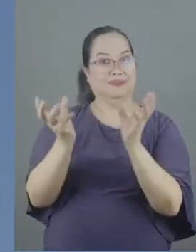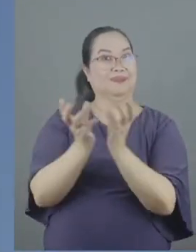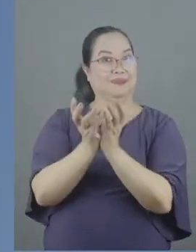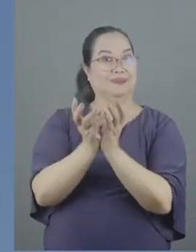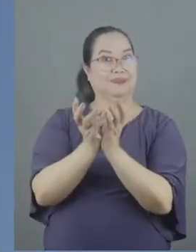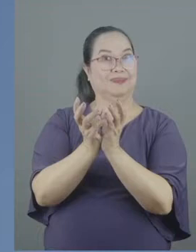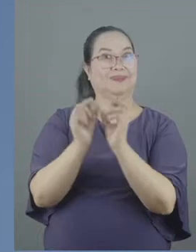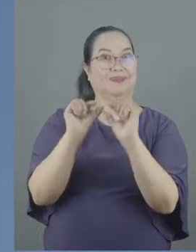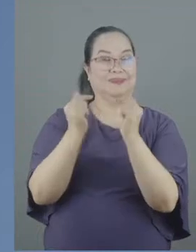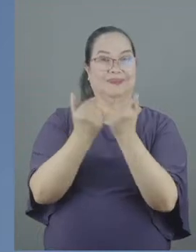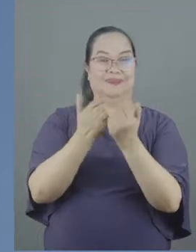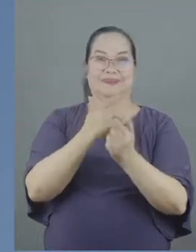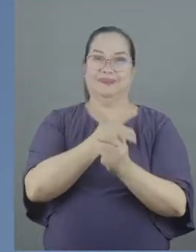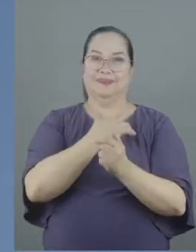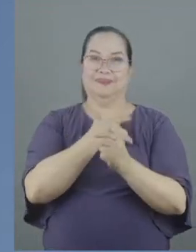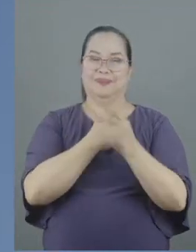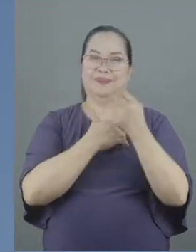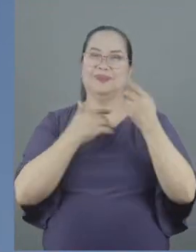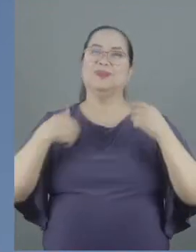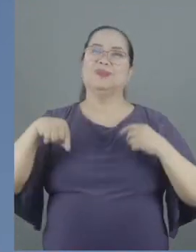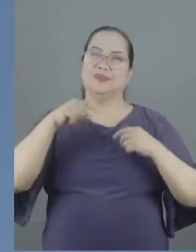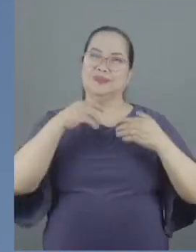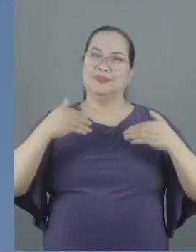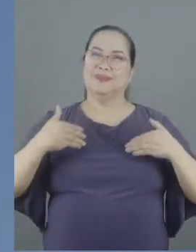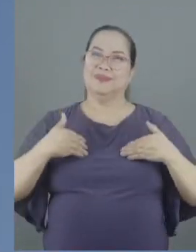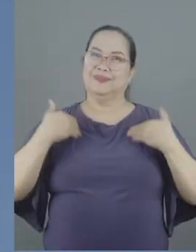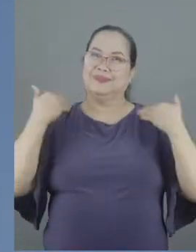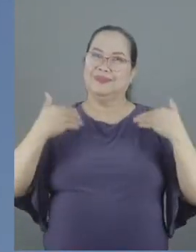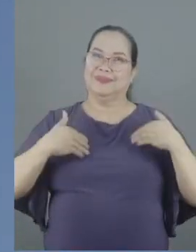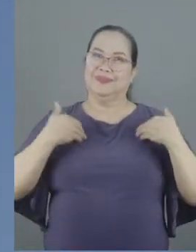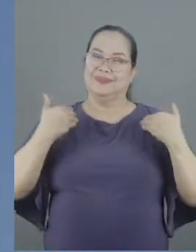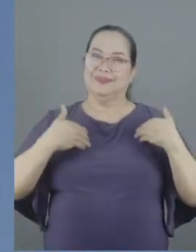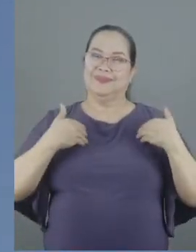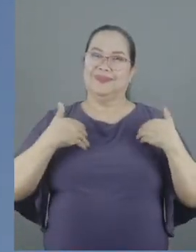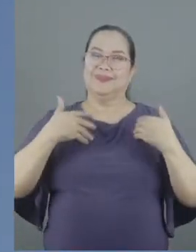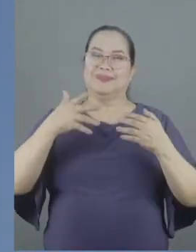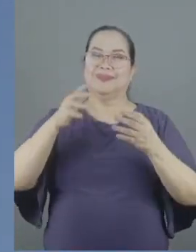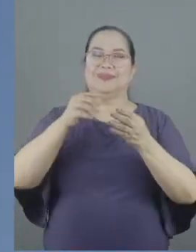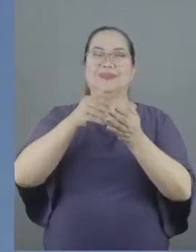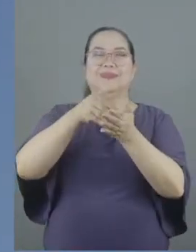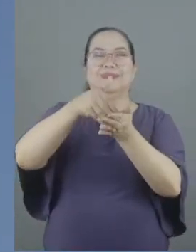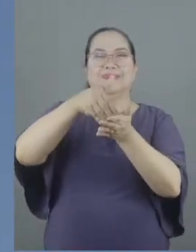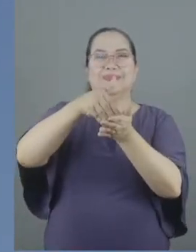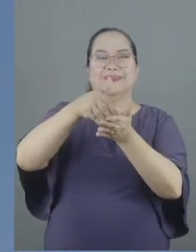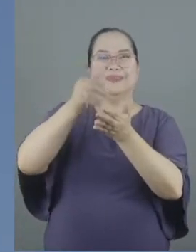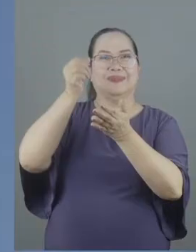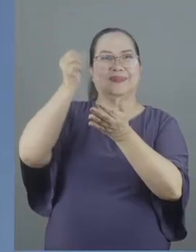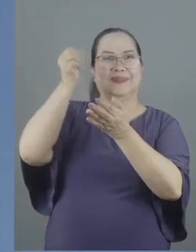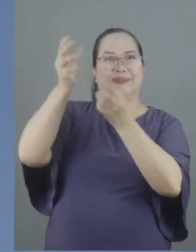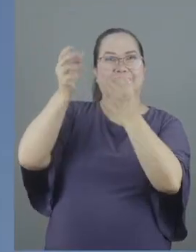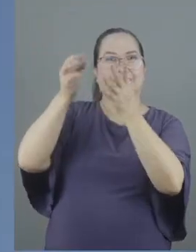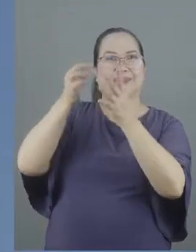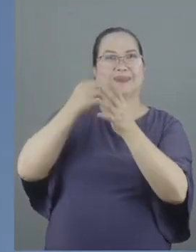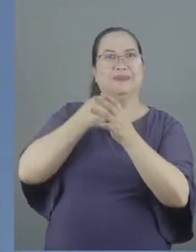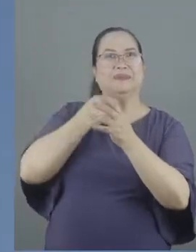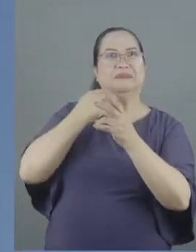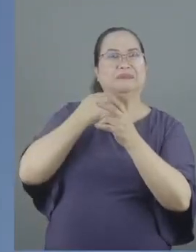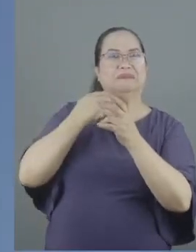Some of us feel we are too young, too fragile to speak up. Our voices may not be heard.